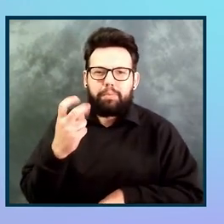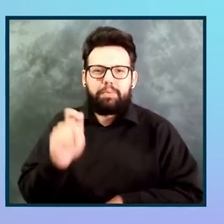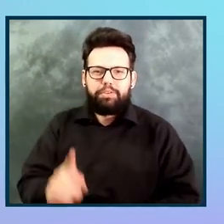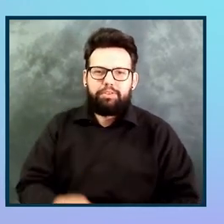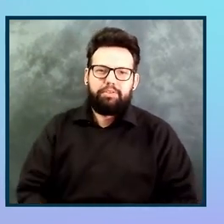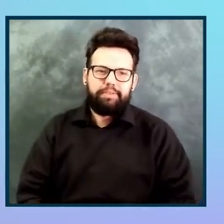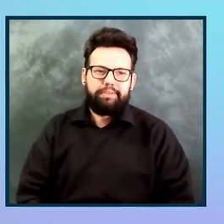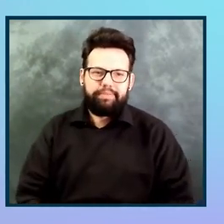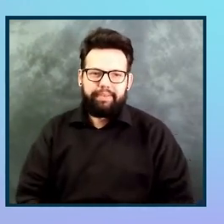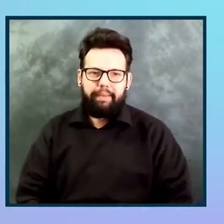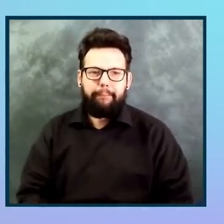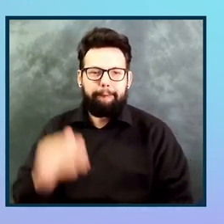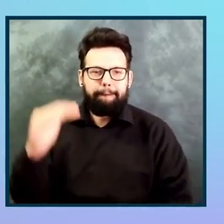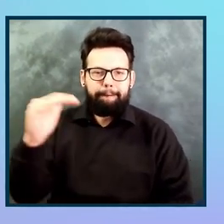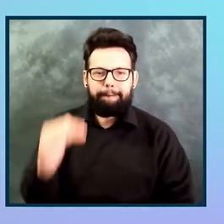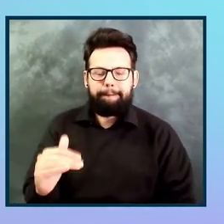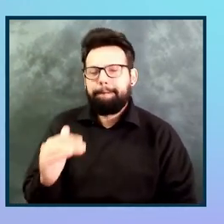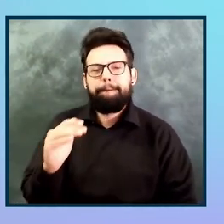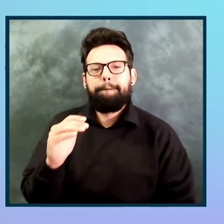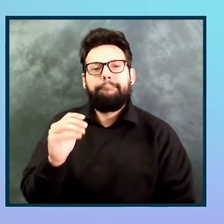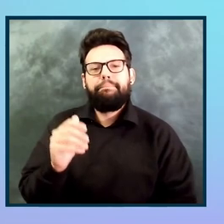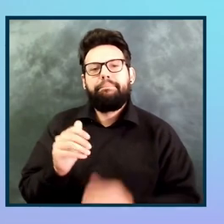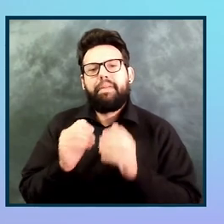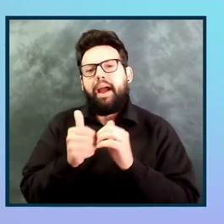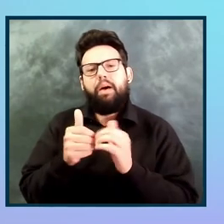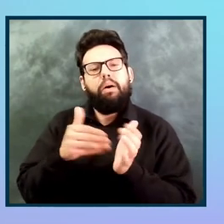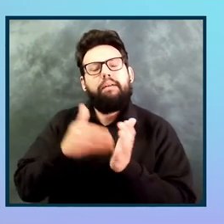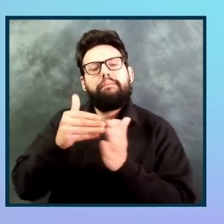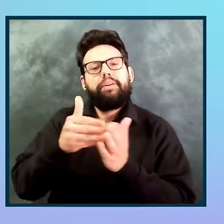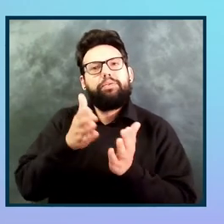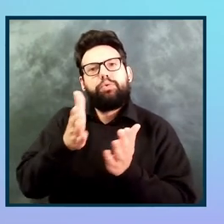So the next one is, how often do you go through audits?